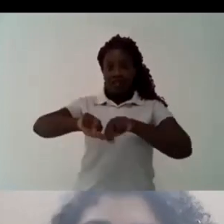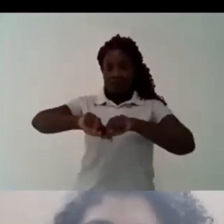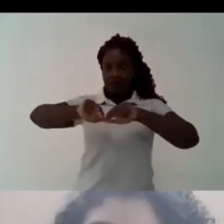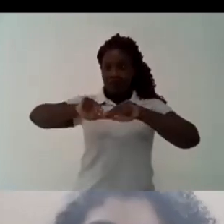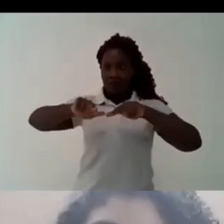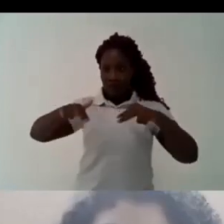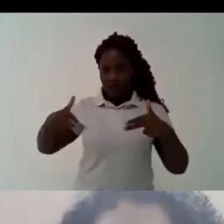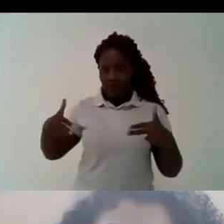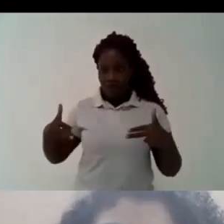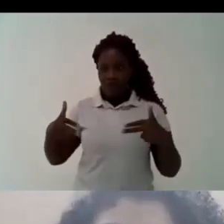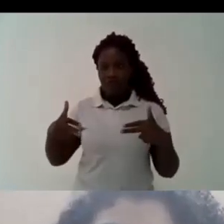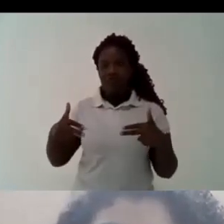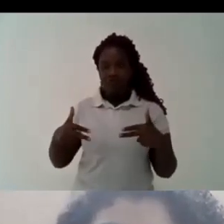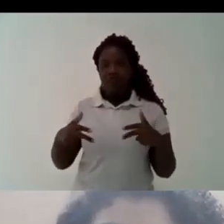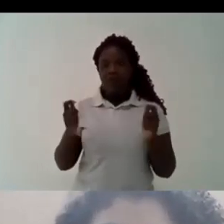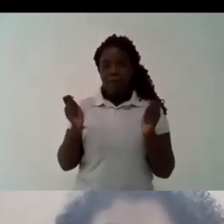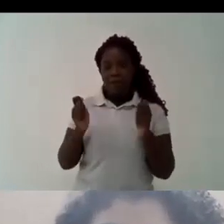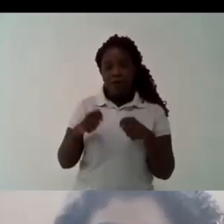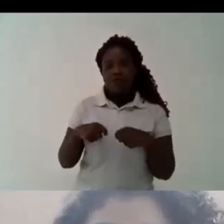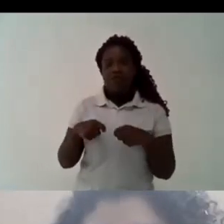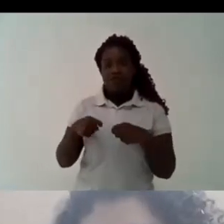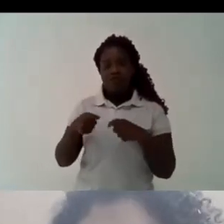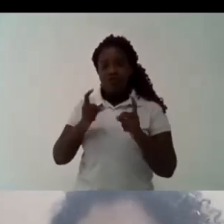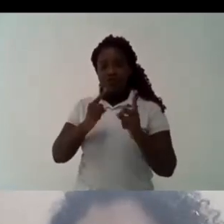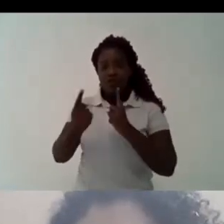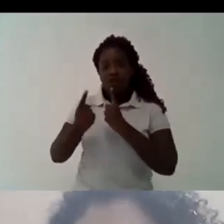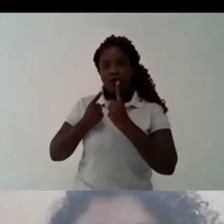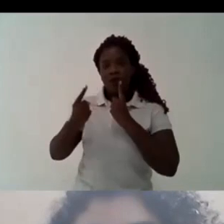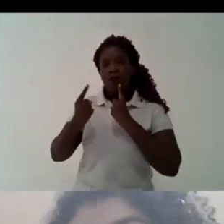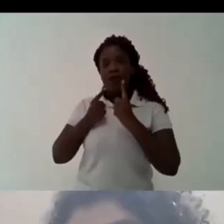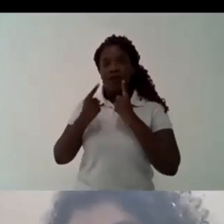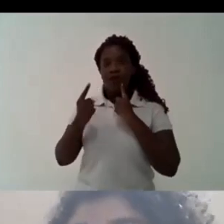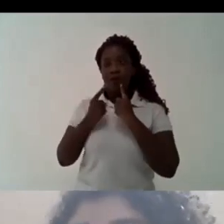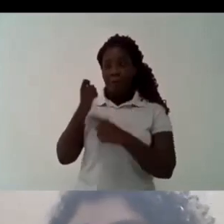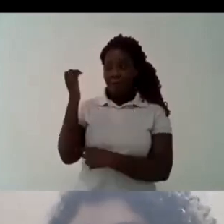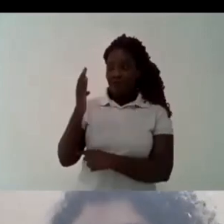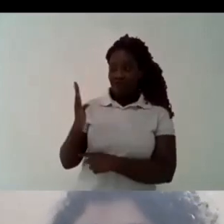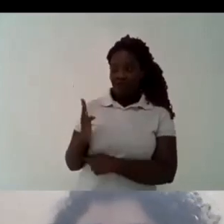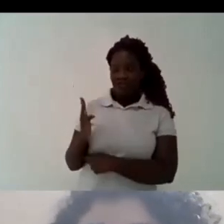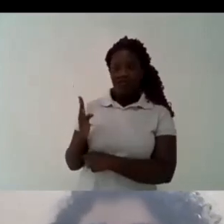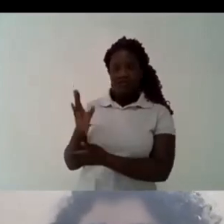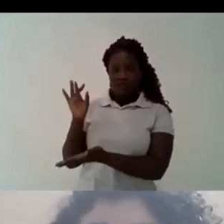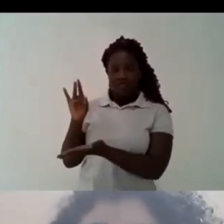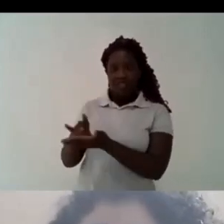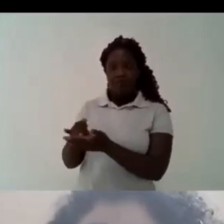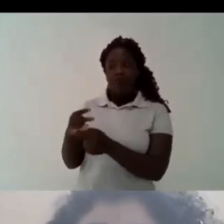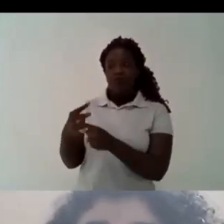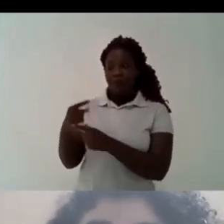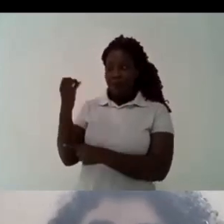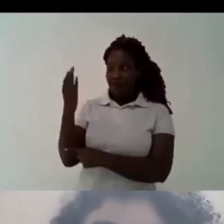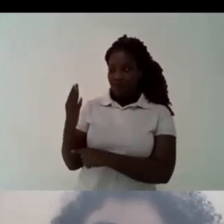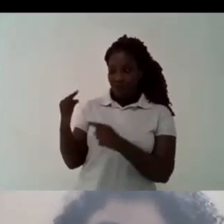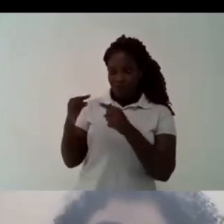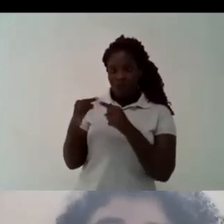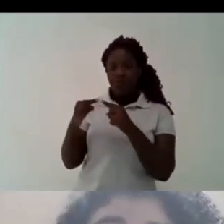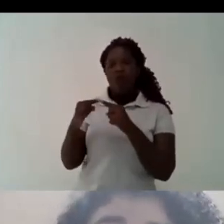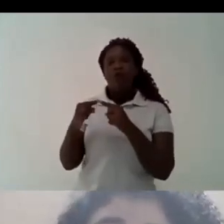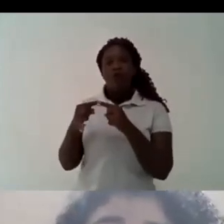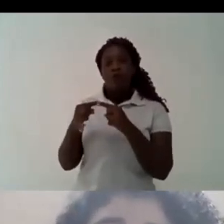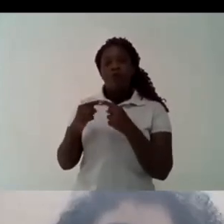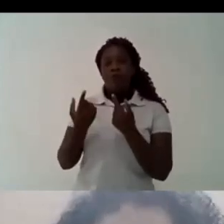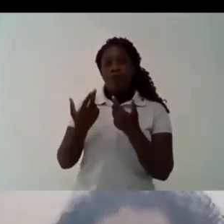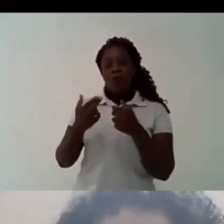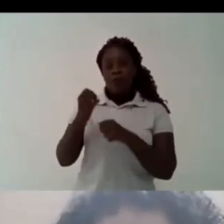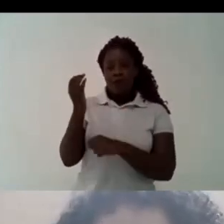a university that uh uh will have to open up uh to the